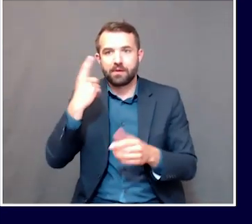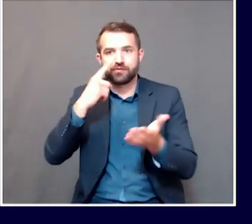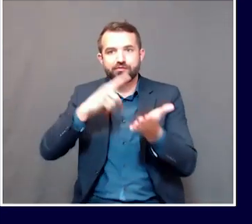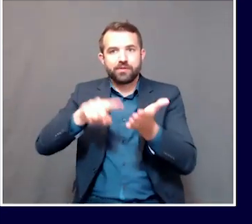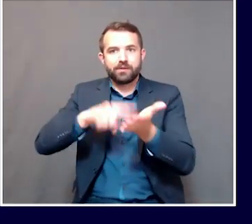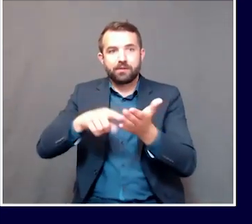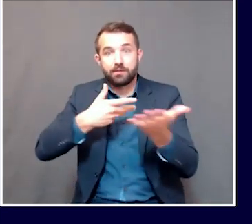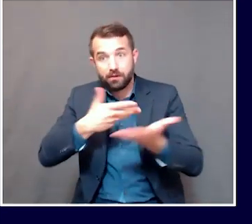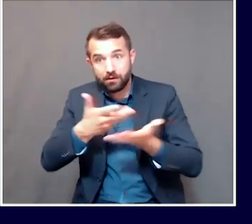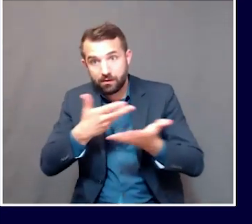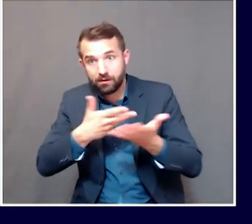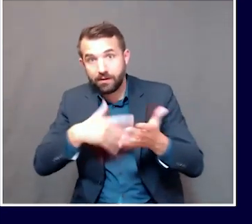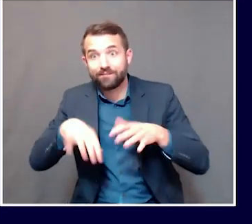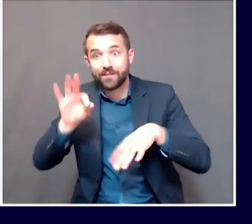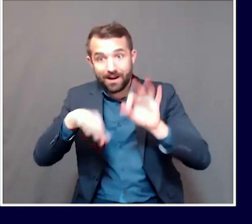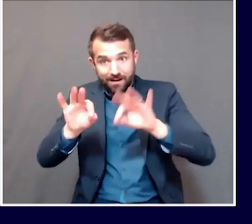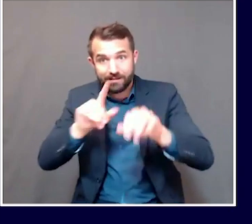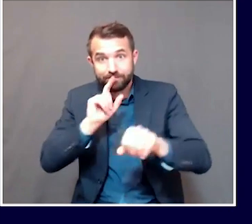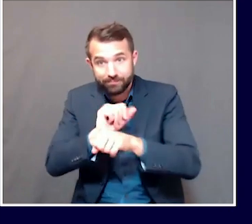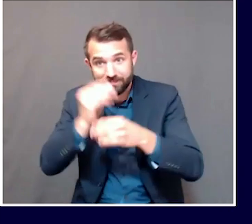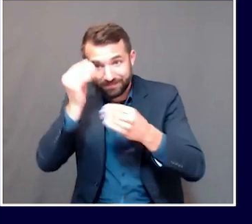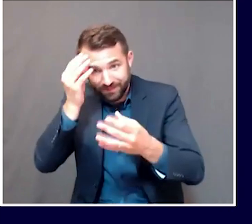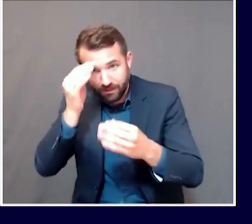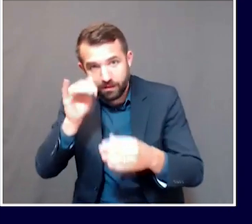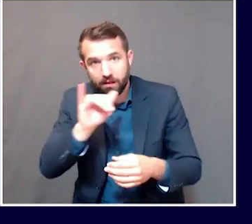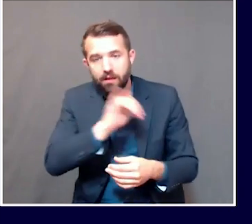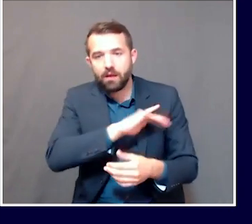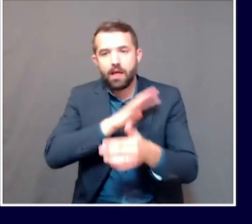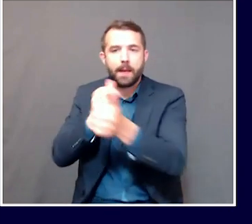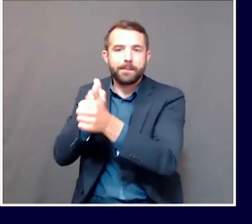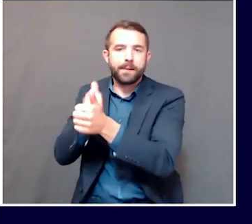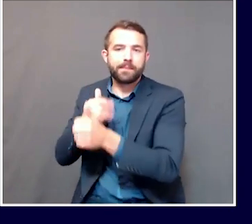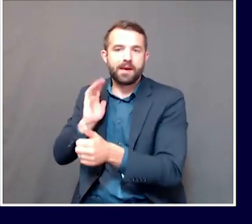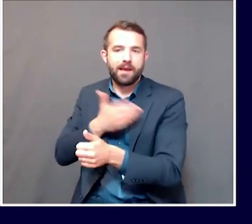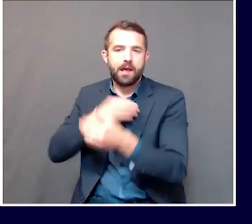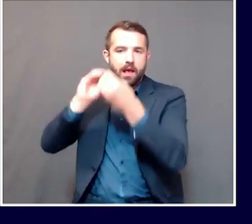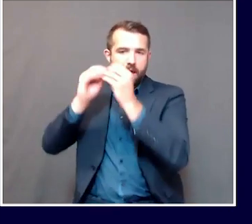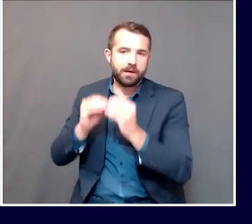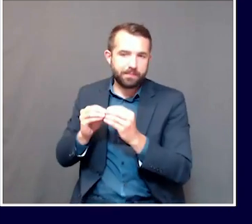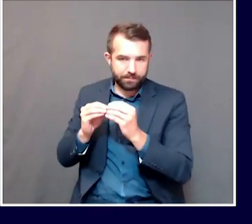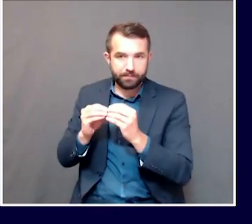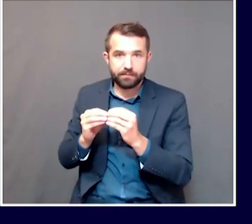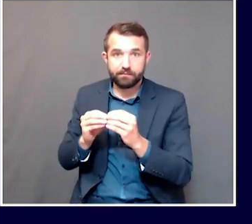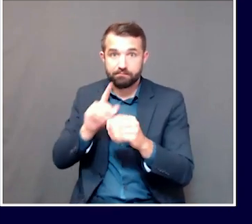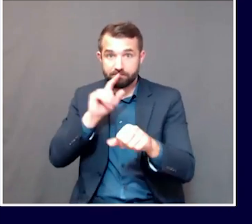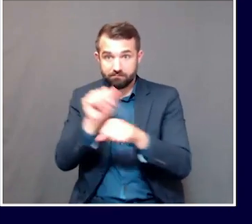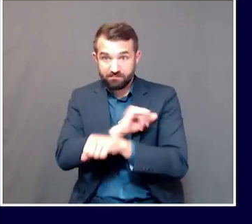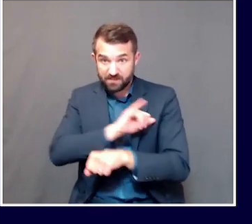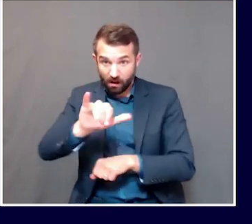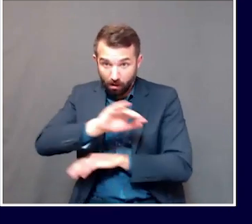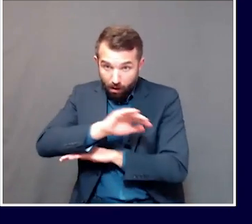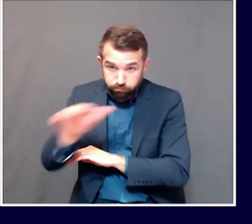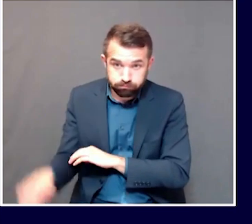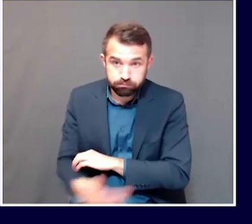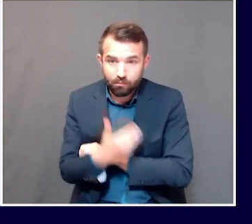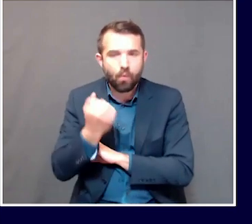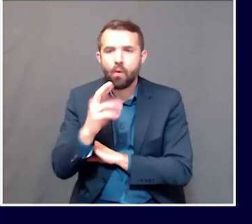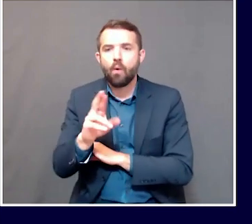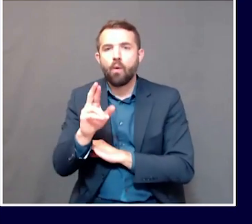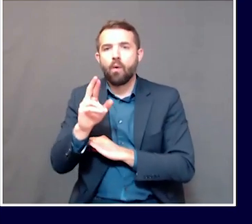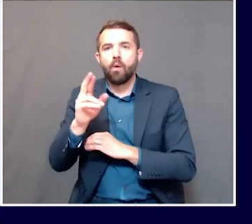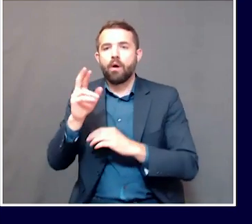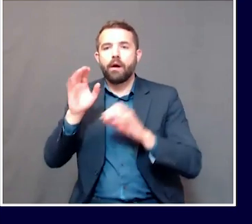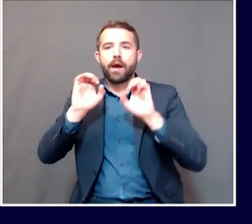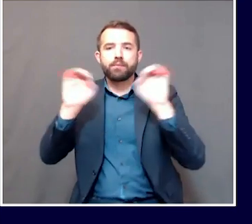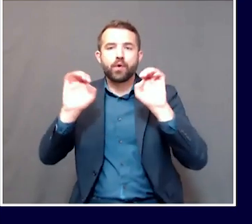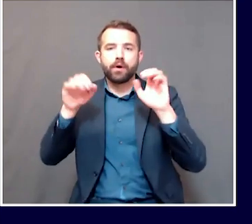about whether they were actually admitted or just in the ER. For example, we learn more about the proper nuances. All right. Thank you.